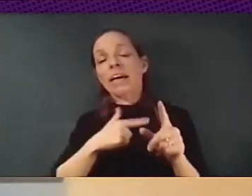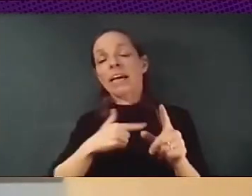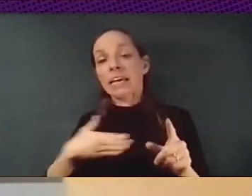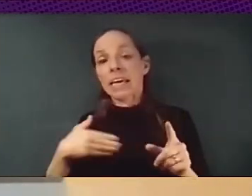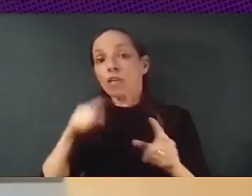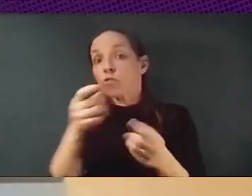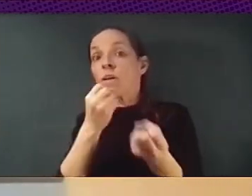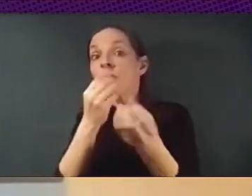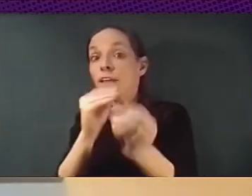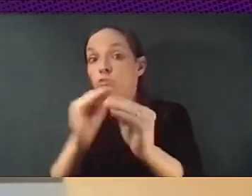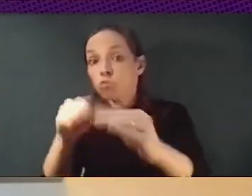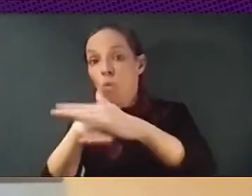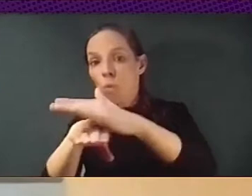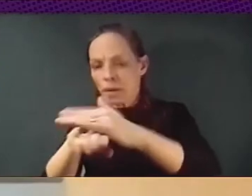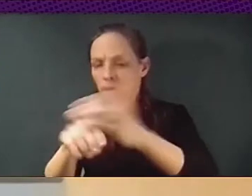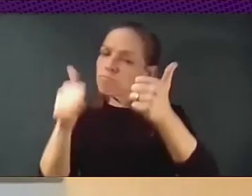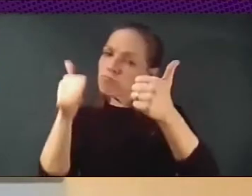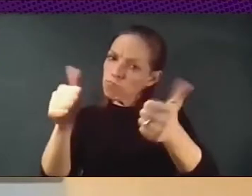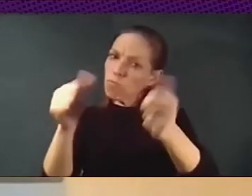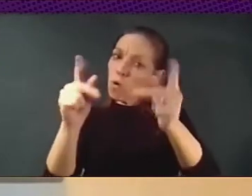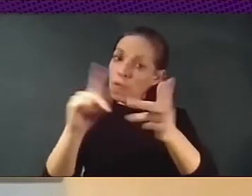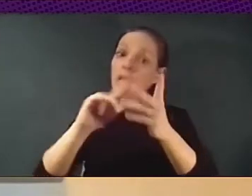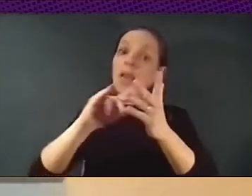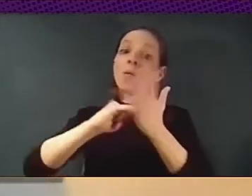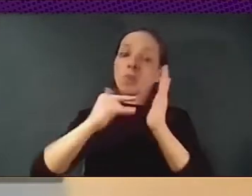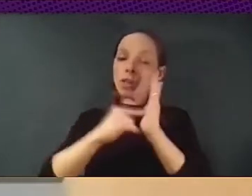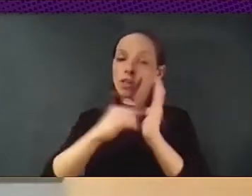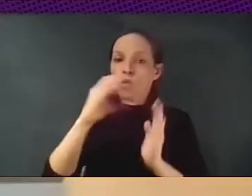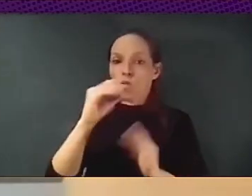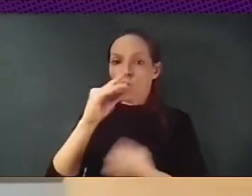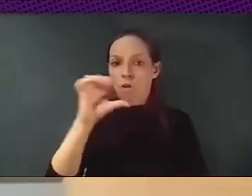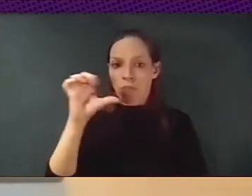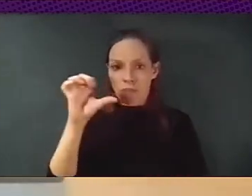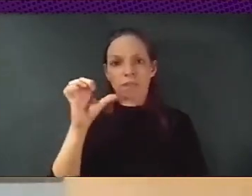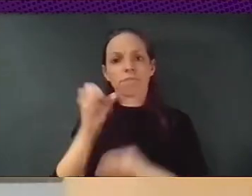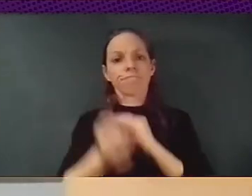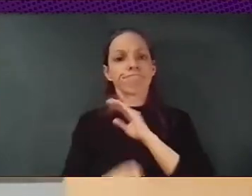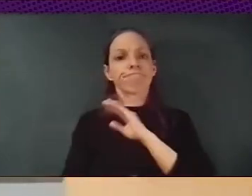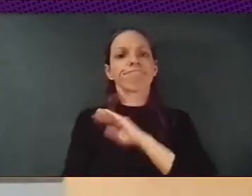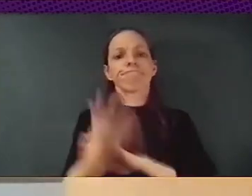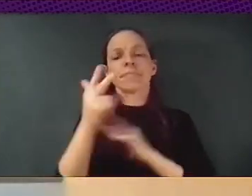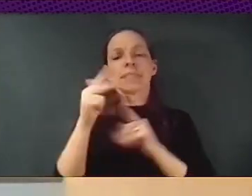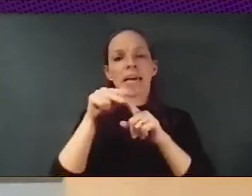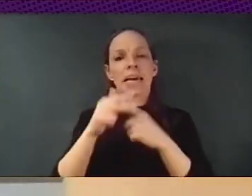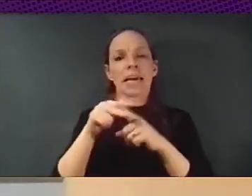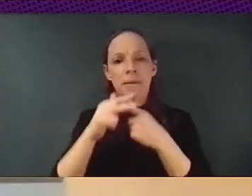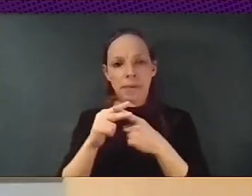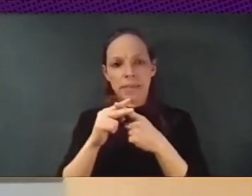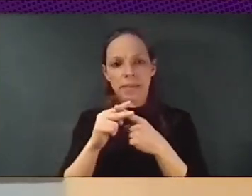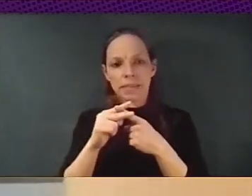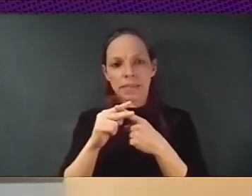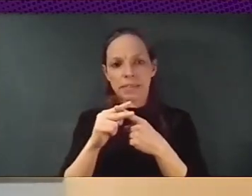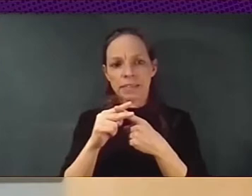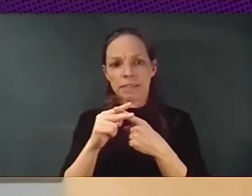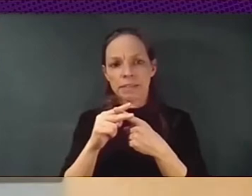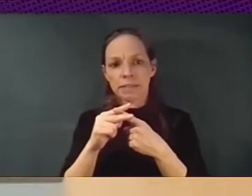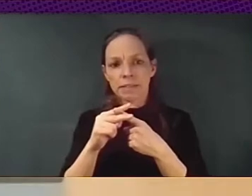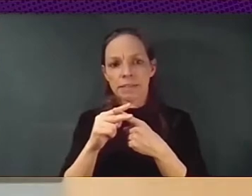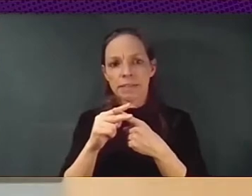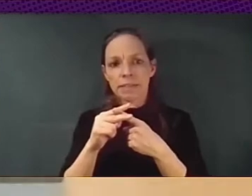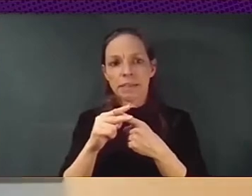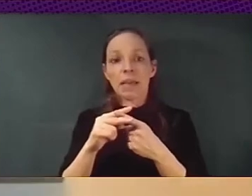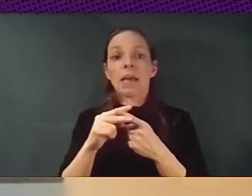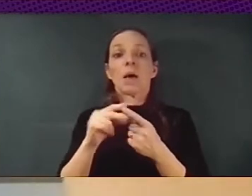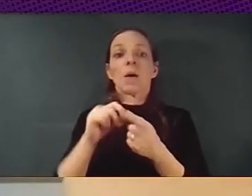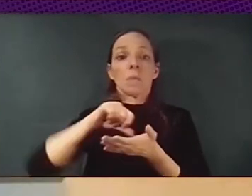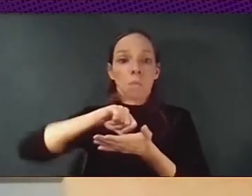tools that are decentralized privacy announcing with strong cryptography, and that allows citizens to decide what data they want to keep